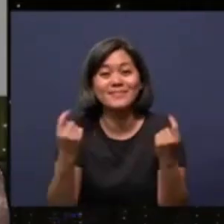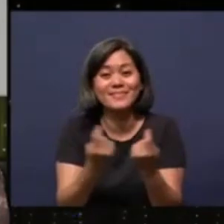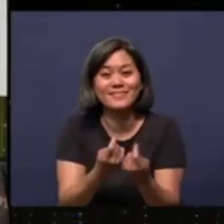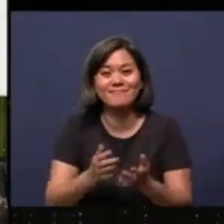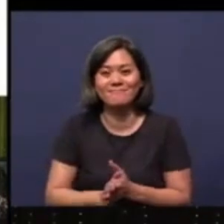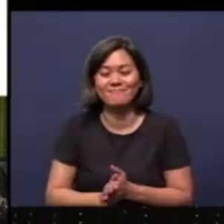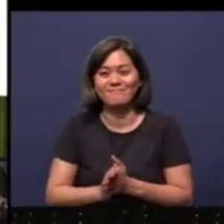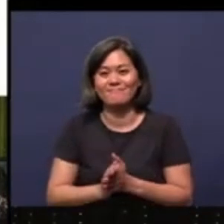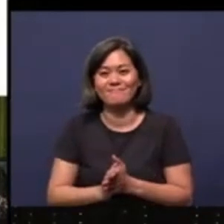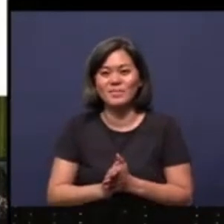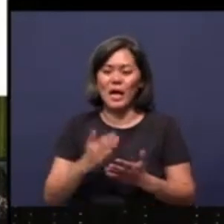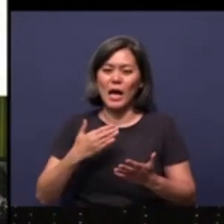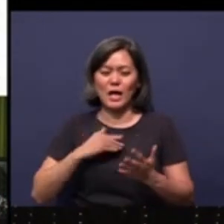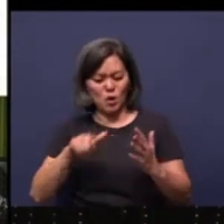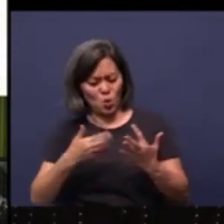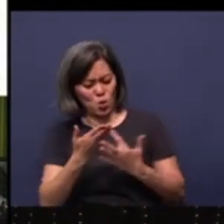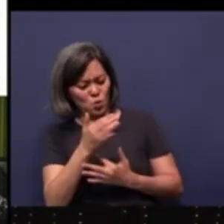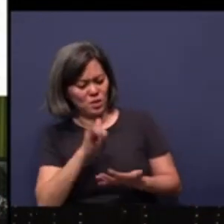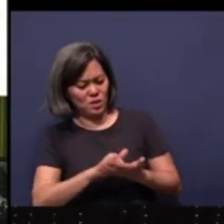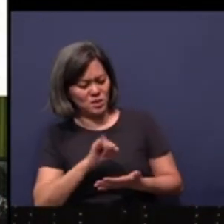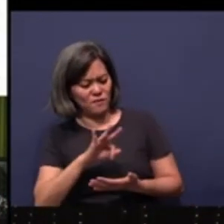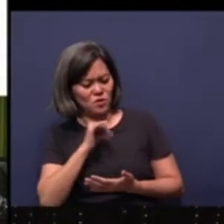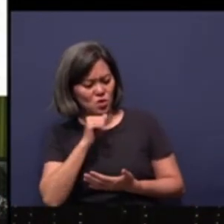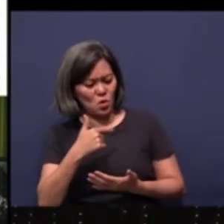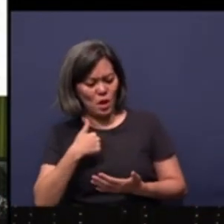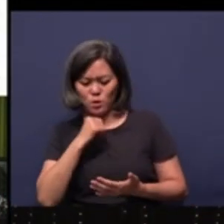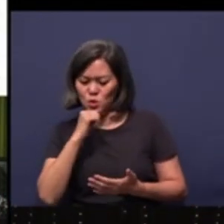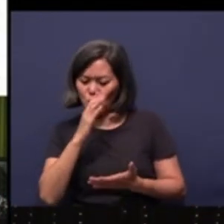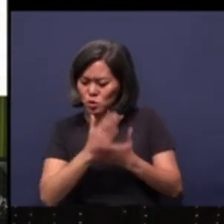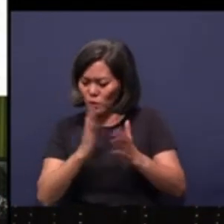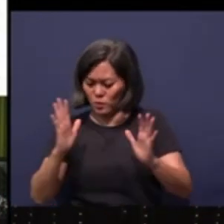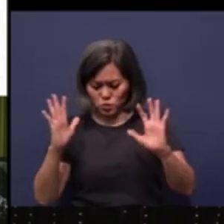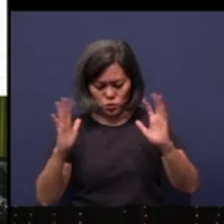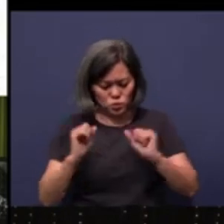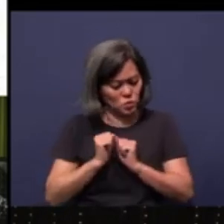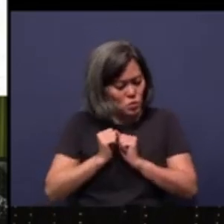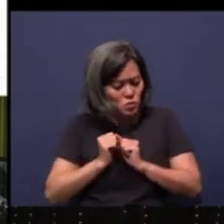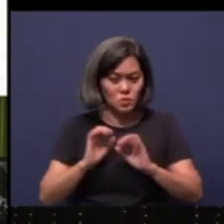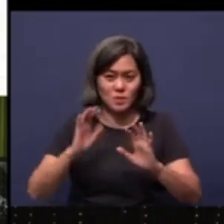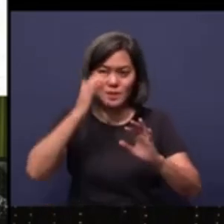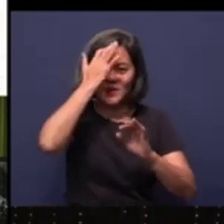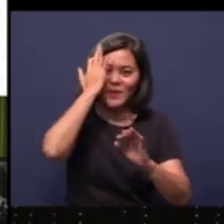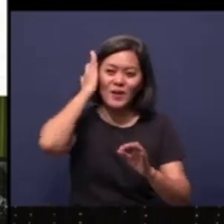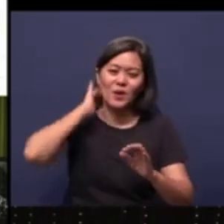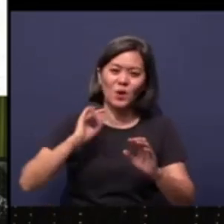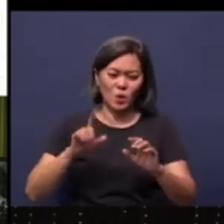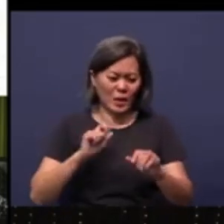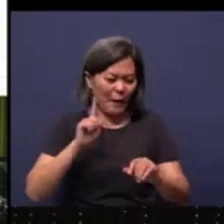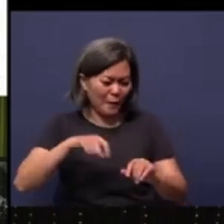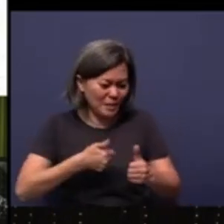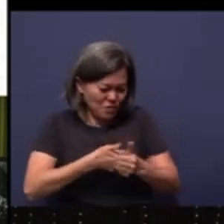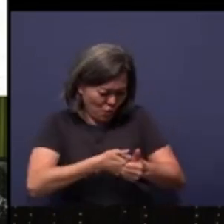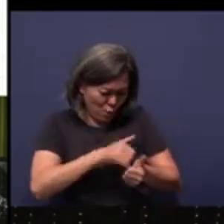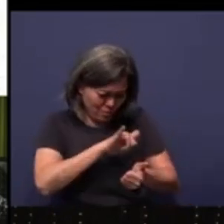Let me go through this one. If not, I will hop, stop and hop, step and jump. So I have to follow this one.